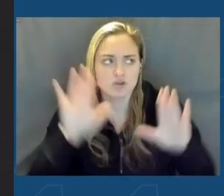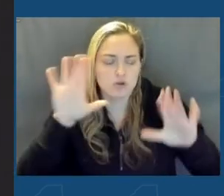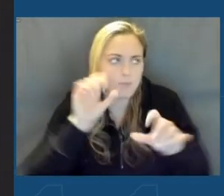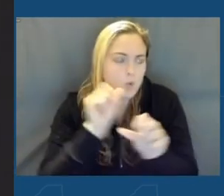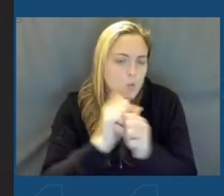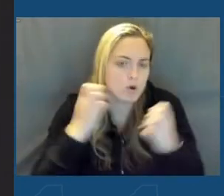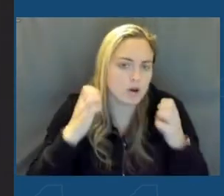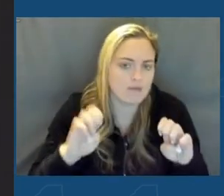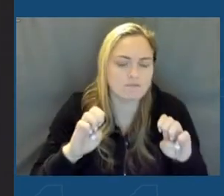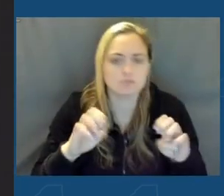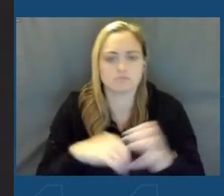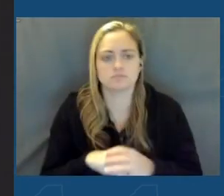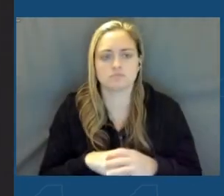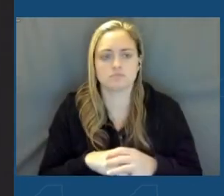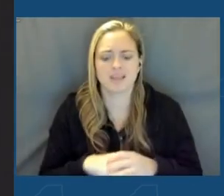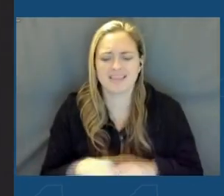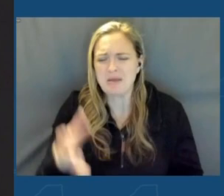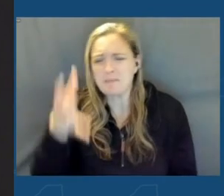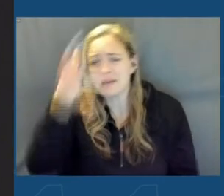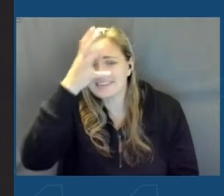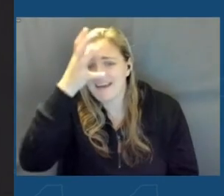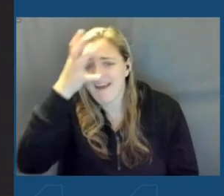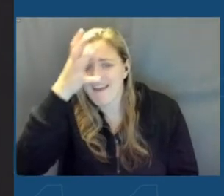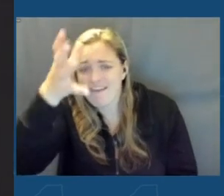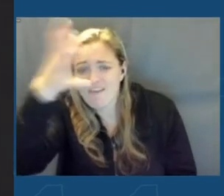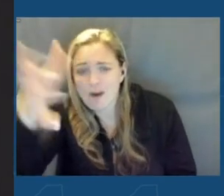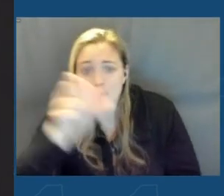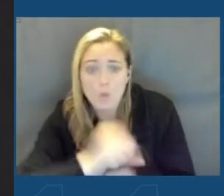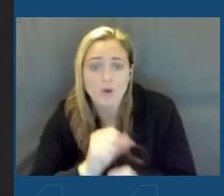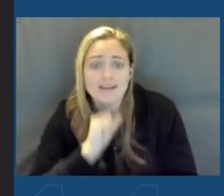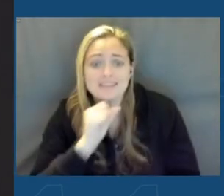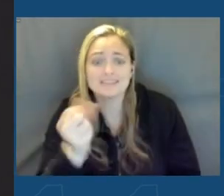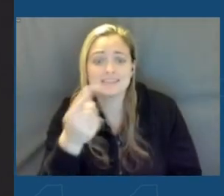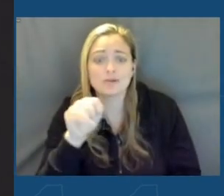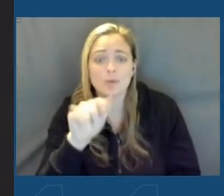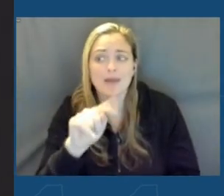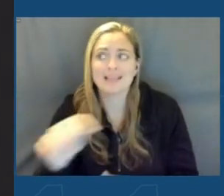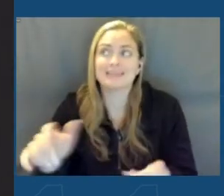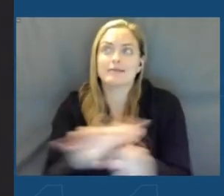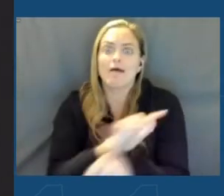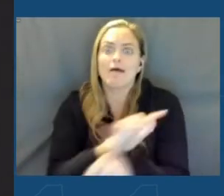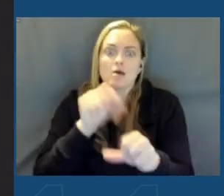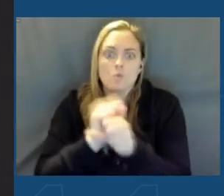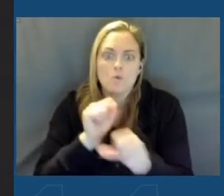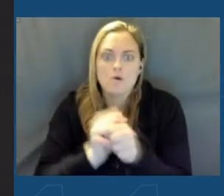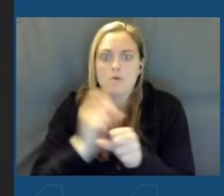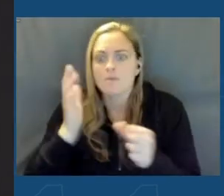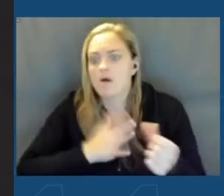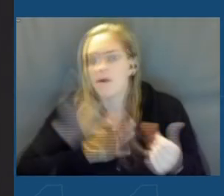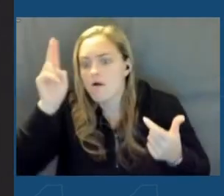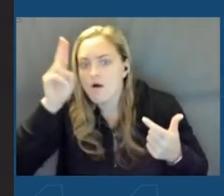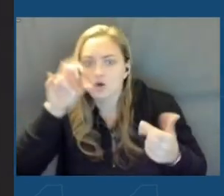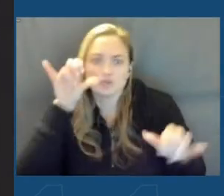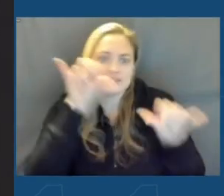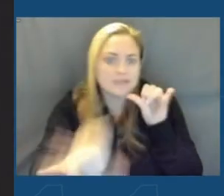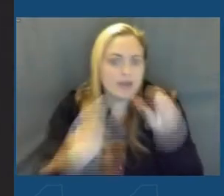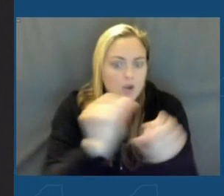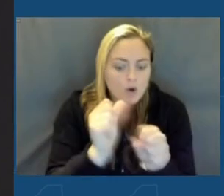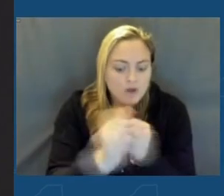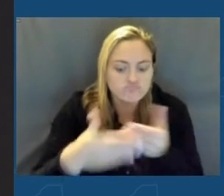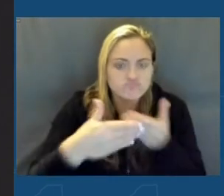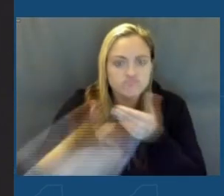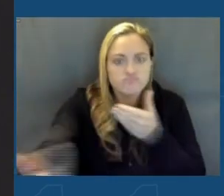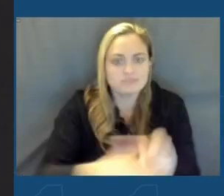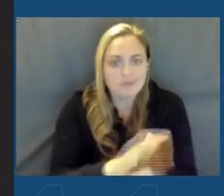people work at a company, like my dad and grandpa worked at a steel plant. Grandpa stayed there his entire career. My uncle stayed there their entire career. That's what New